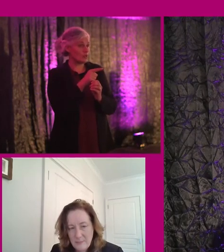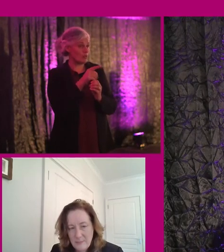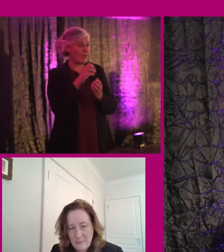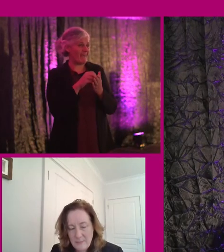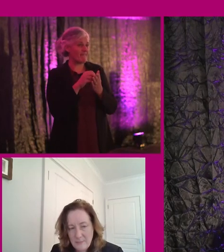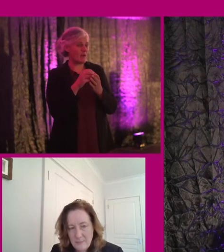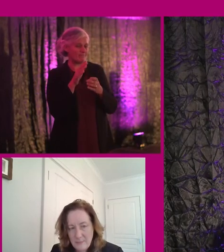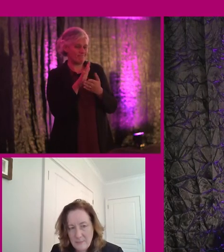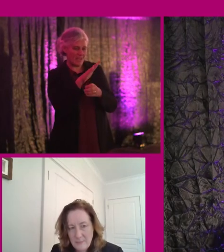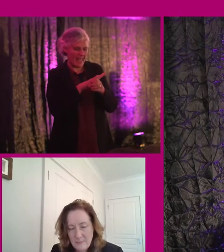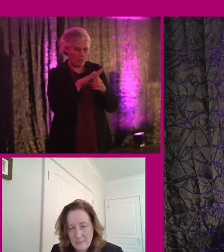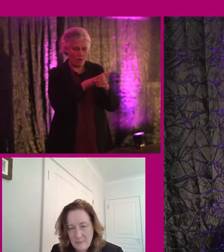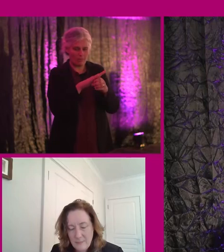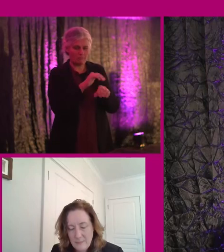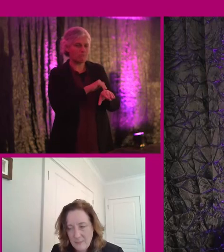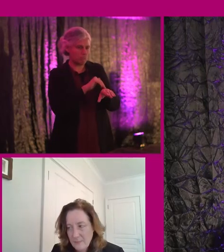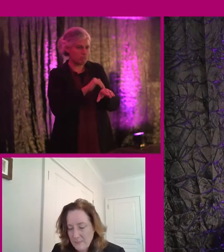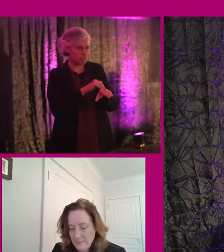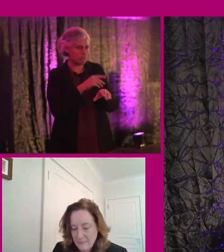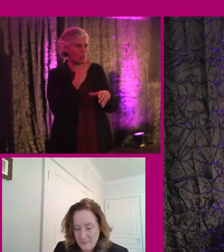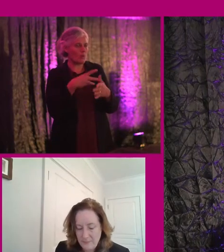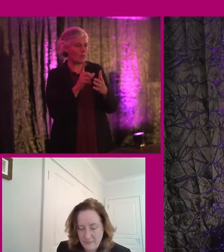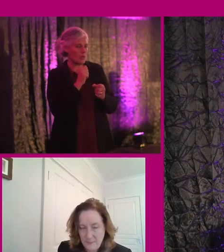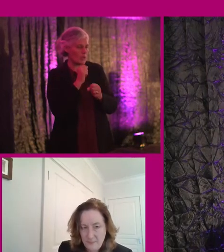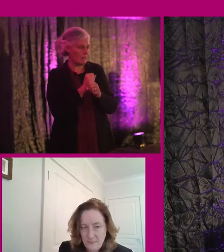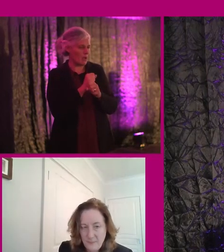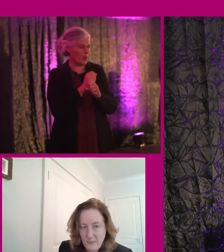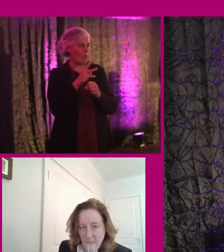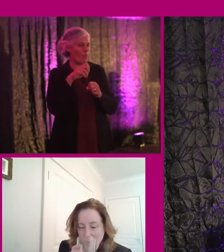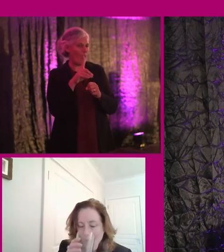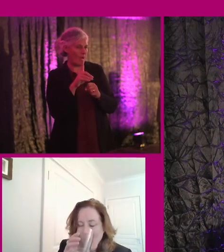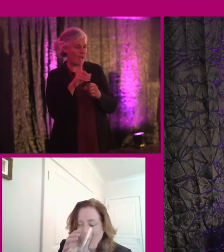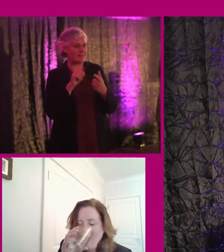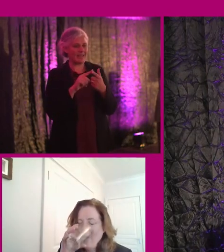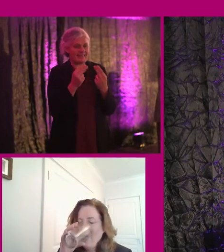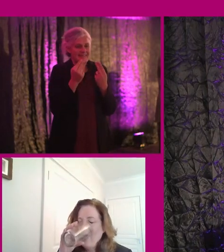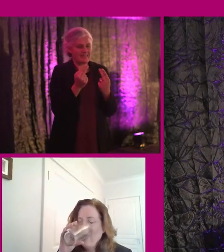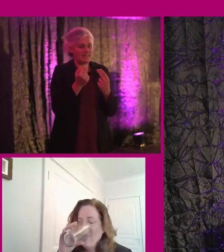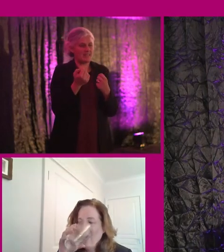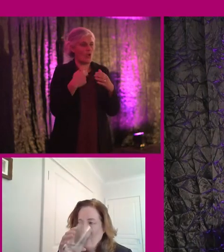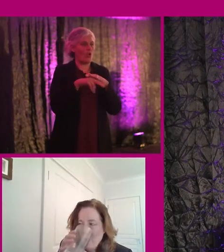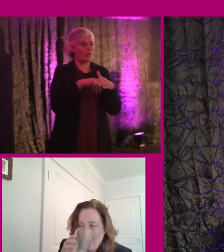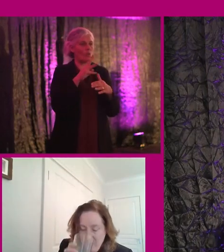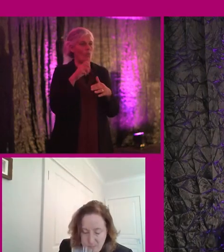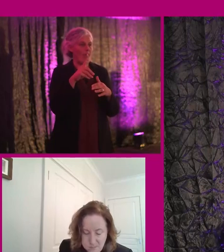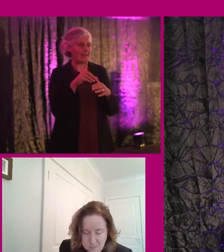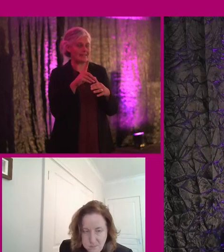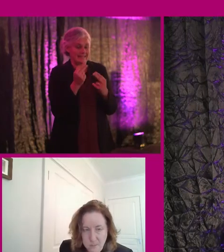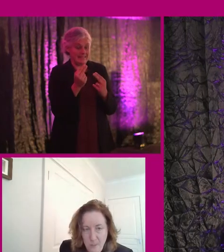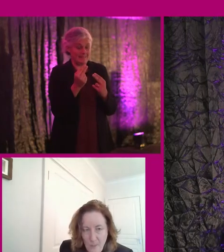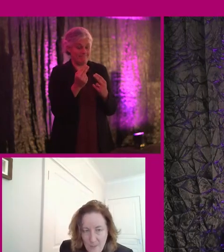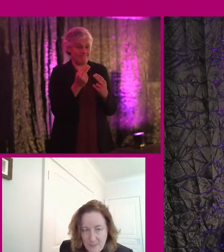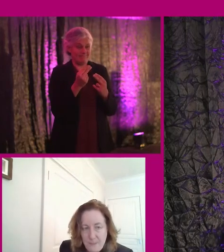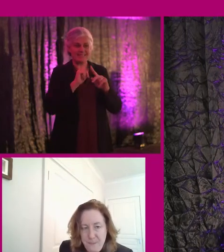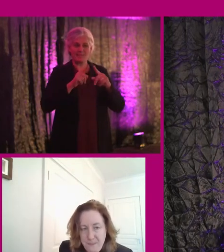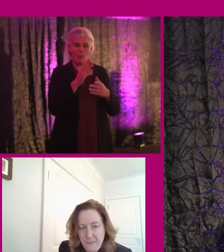across, and I'll ask Donald, just to talk about the WAD and the requirements under the WAD are very different to